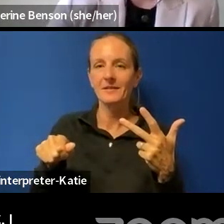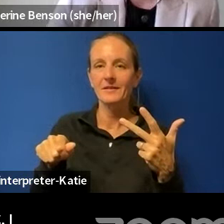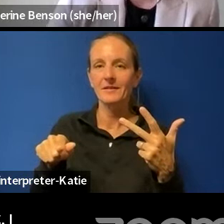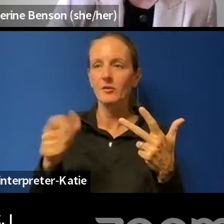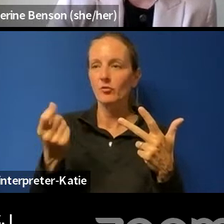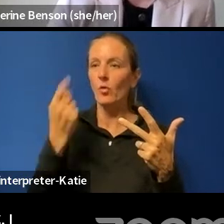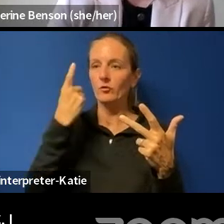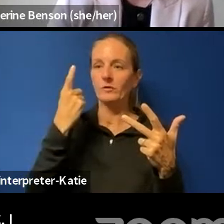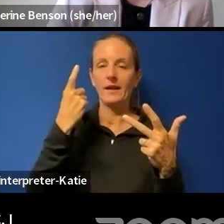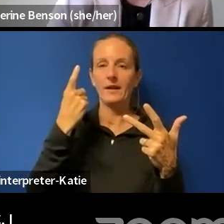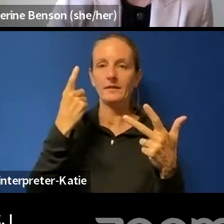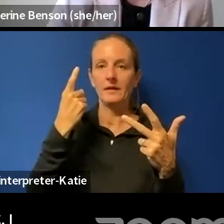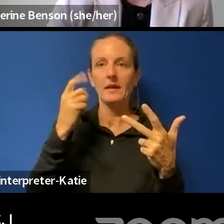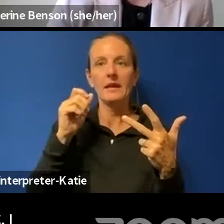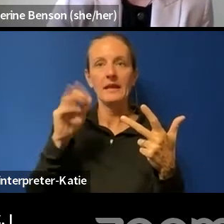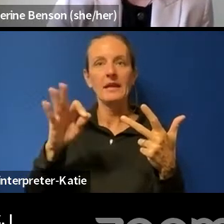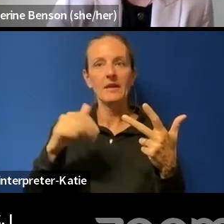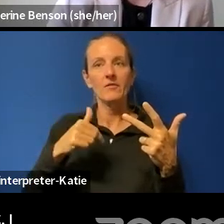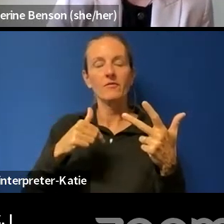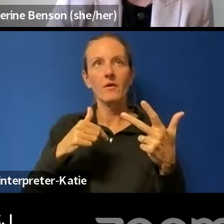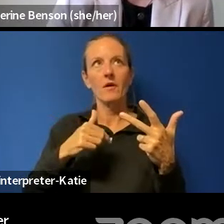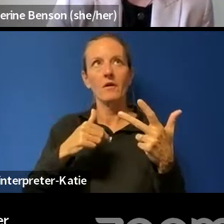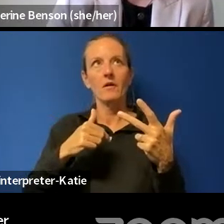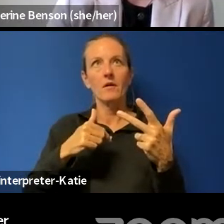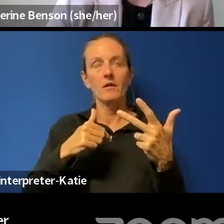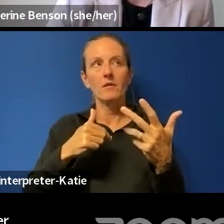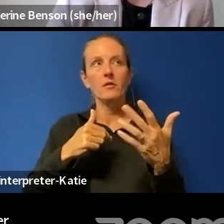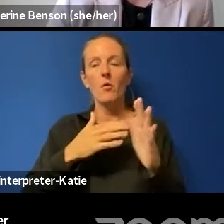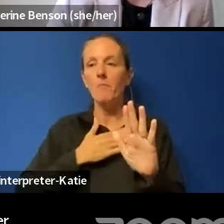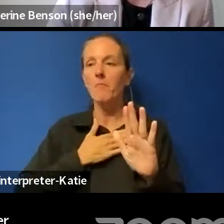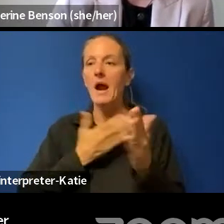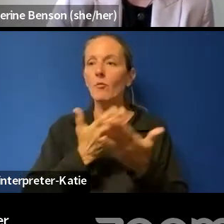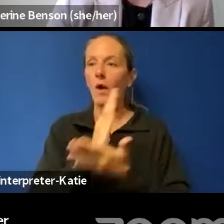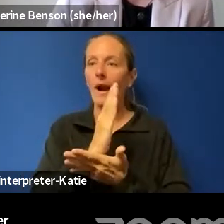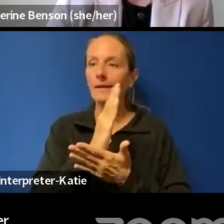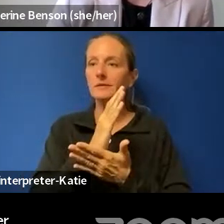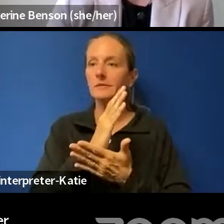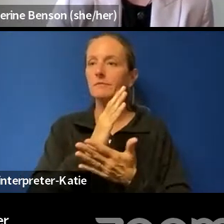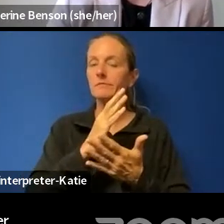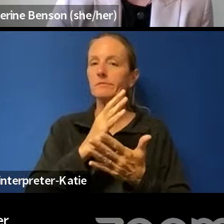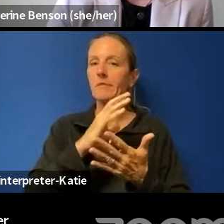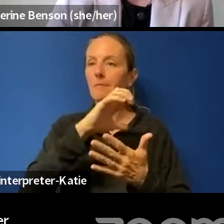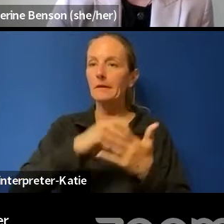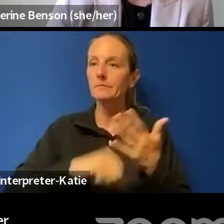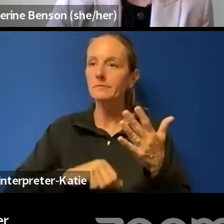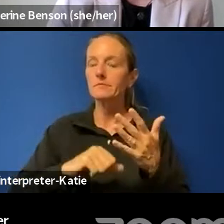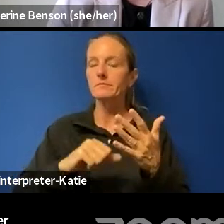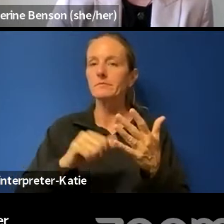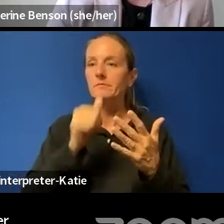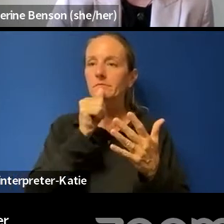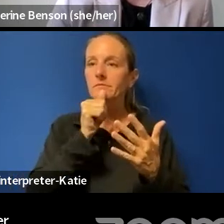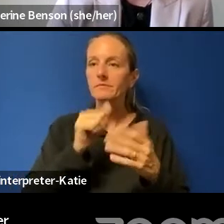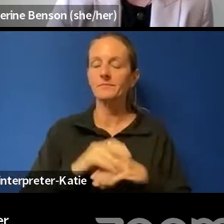to grasp the privacy violation a little bit better and then, you know, figure out your next steps from there.